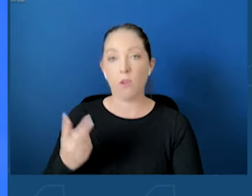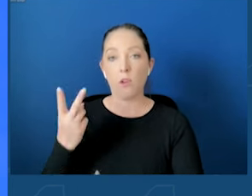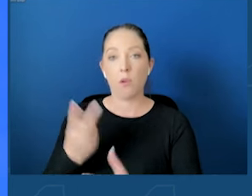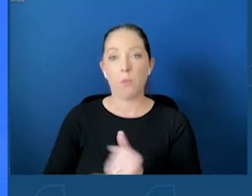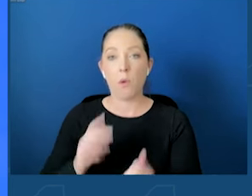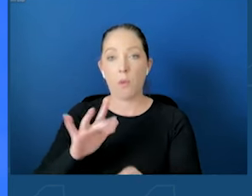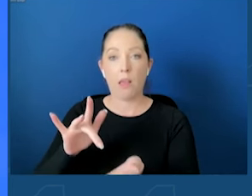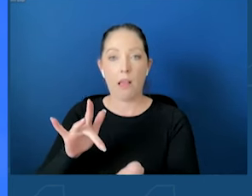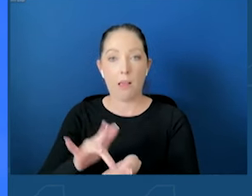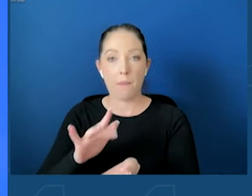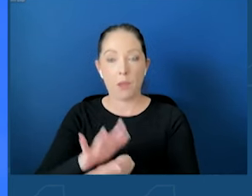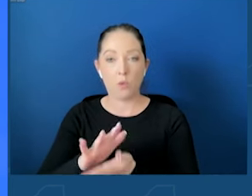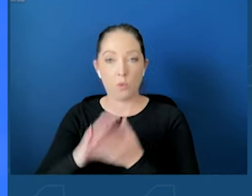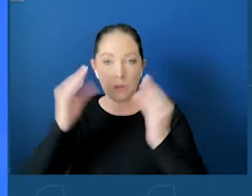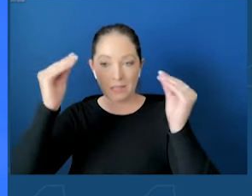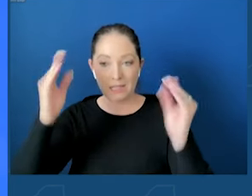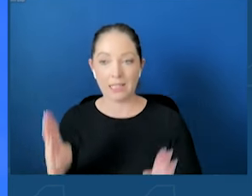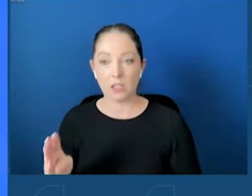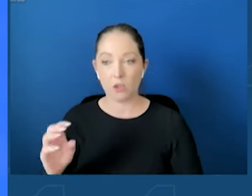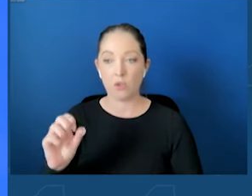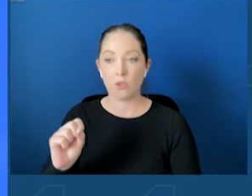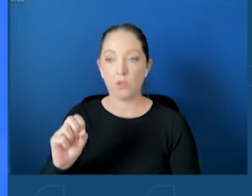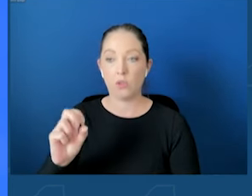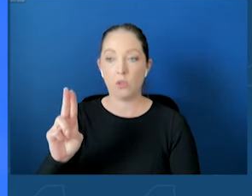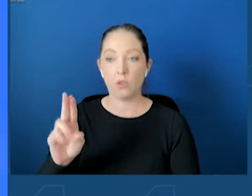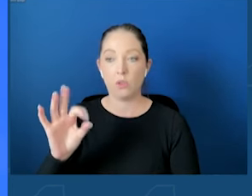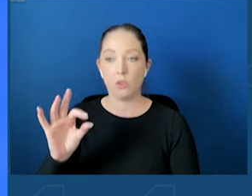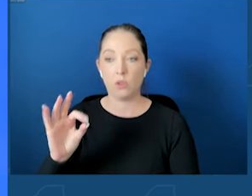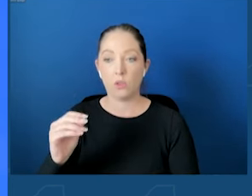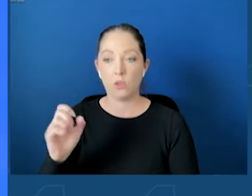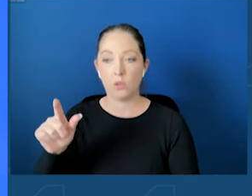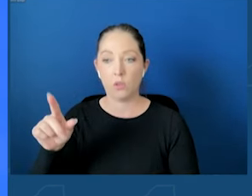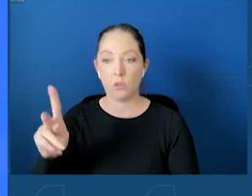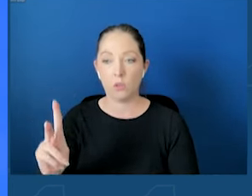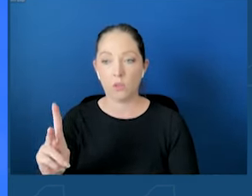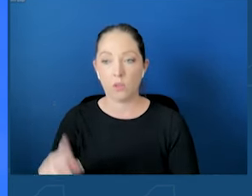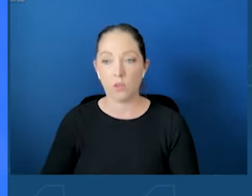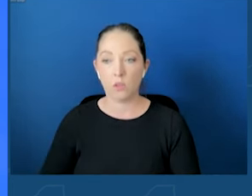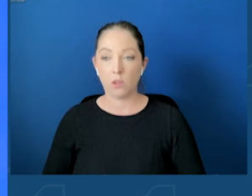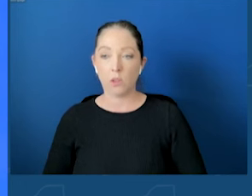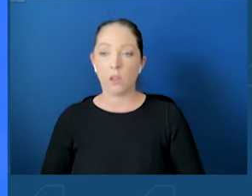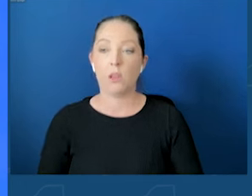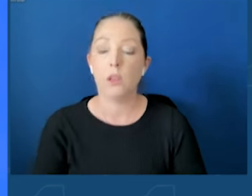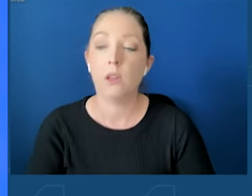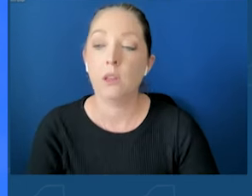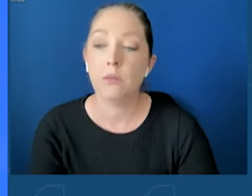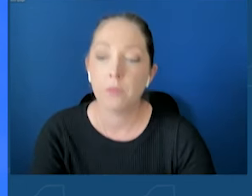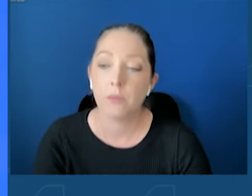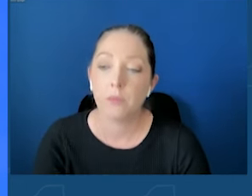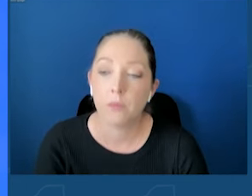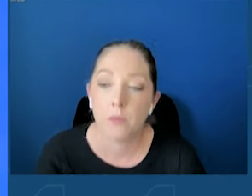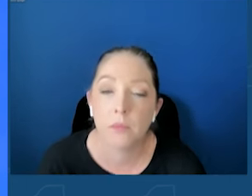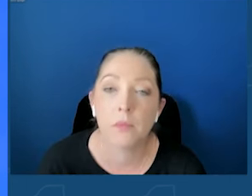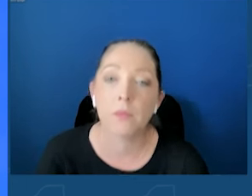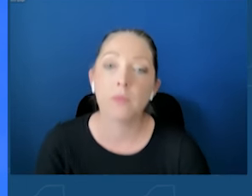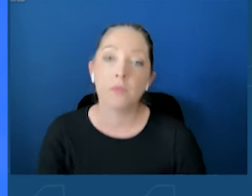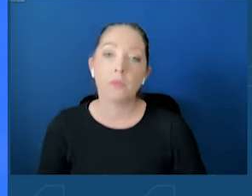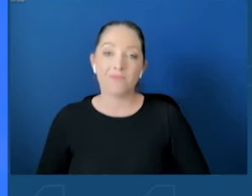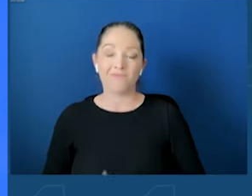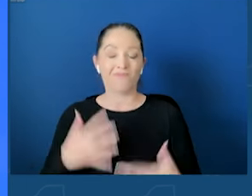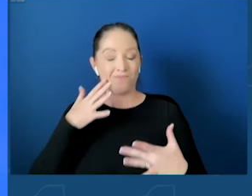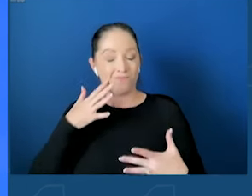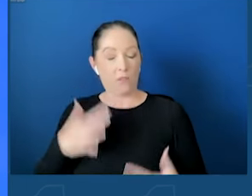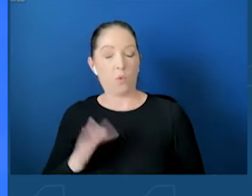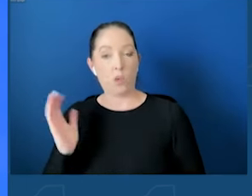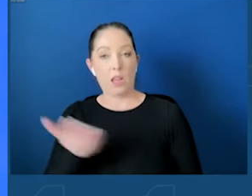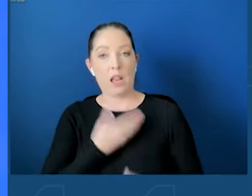in Suffolk County. Not only are we teachers, but we're parents as well. And unfortunately, our child was severely